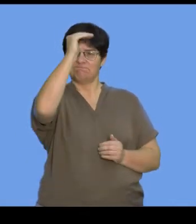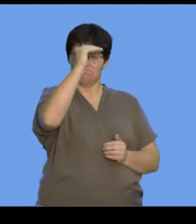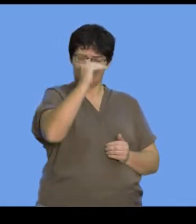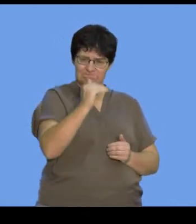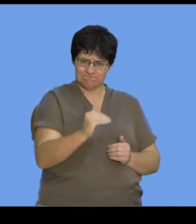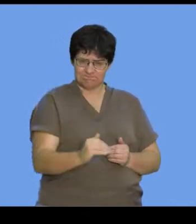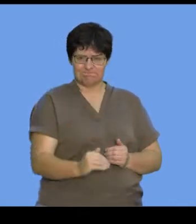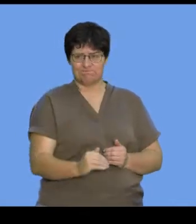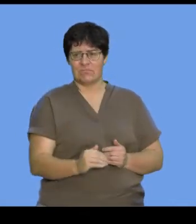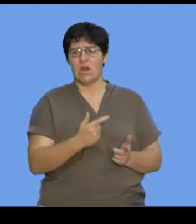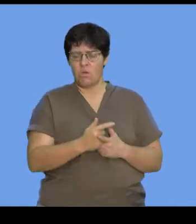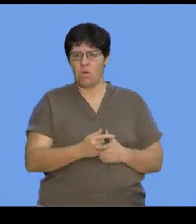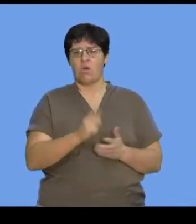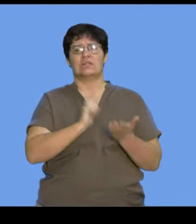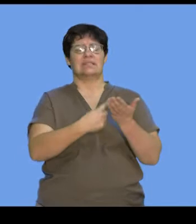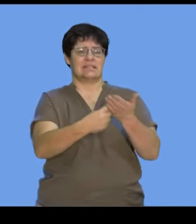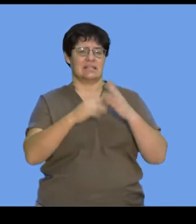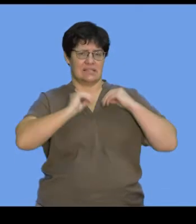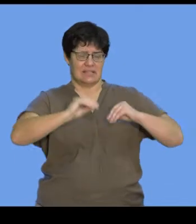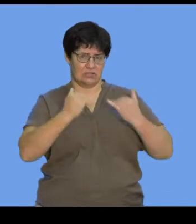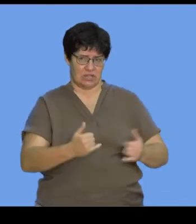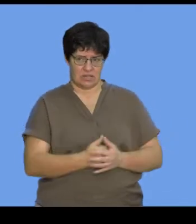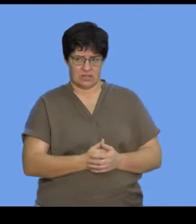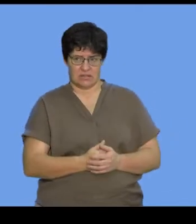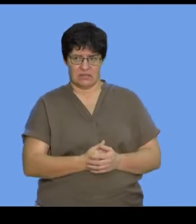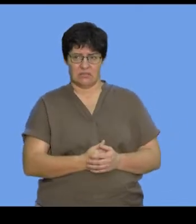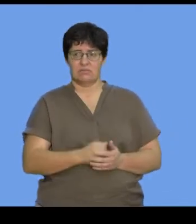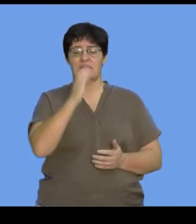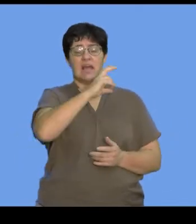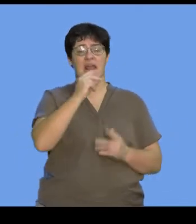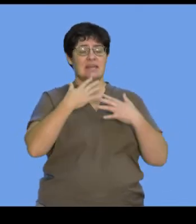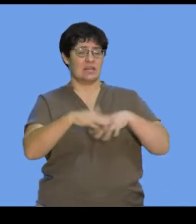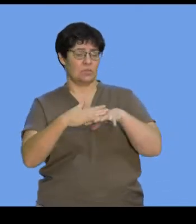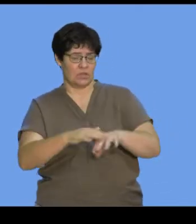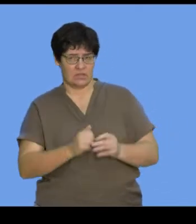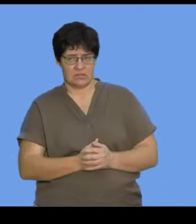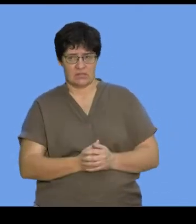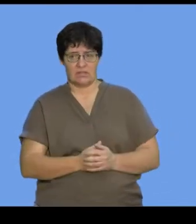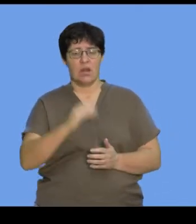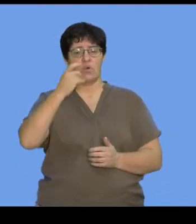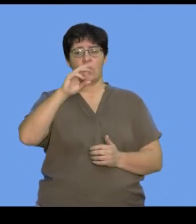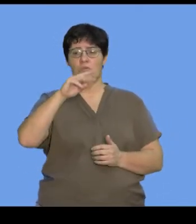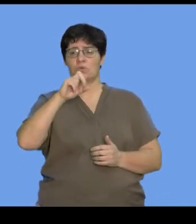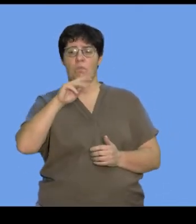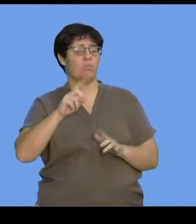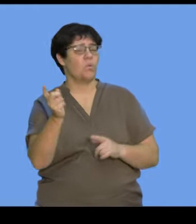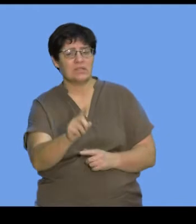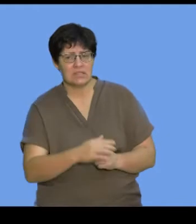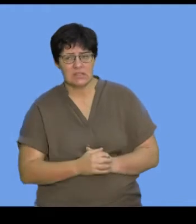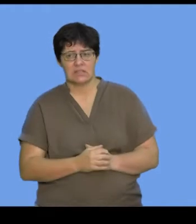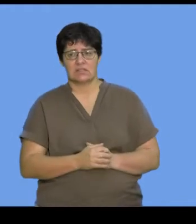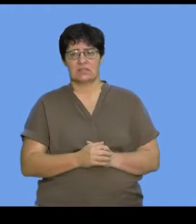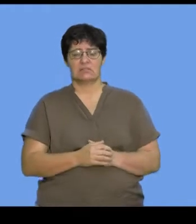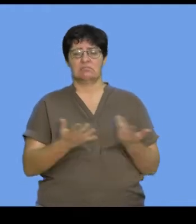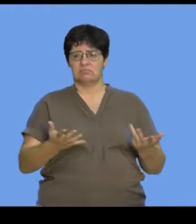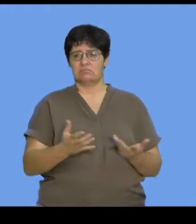looking at in terms that we will discuss in our lesson today. So, chromatin network. What are chromosomes? The concept of a